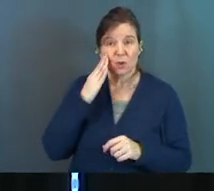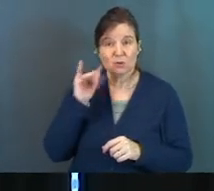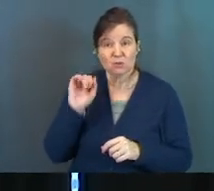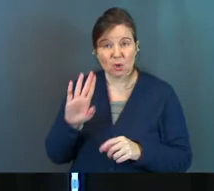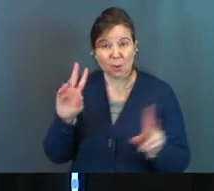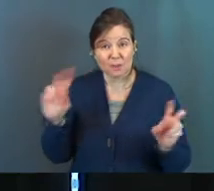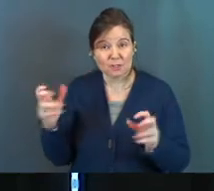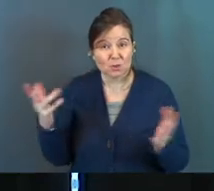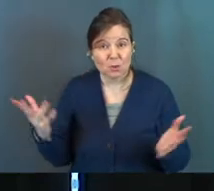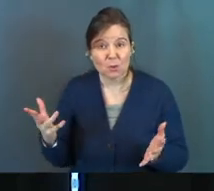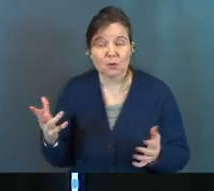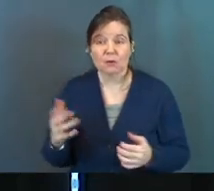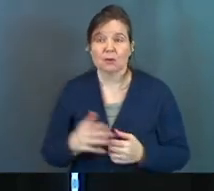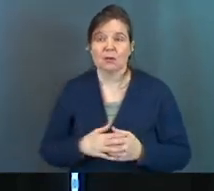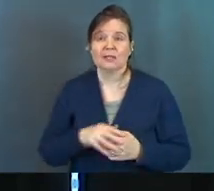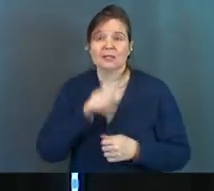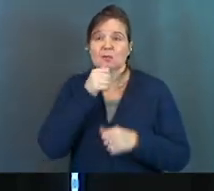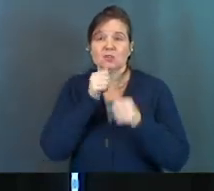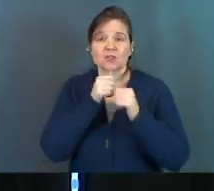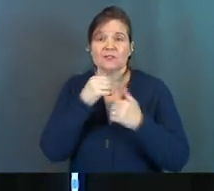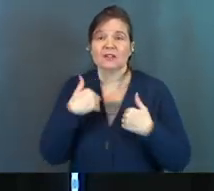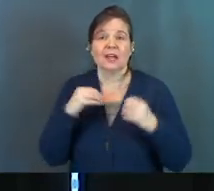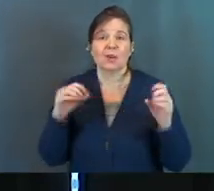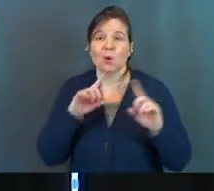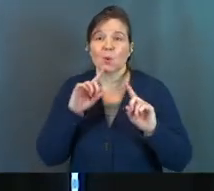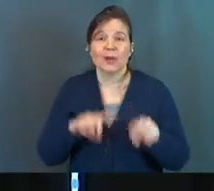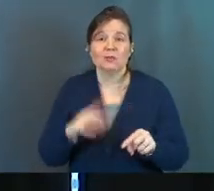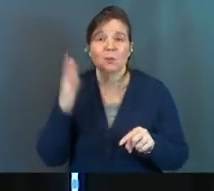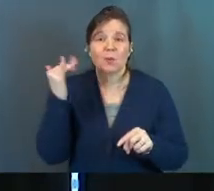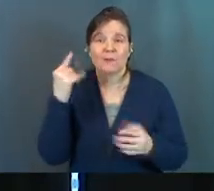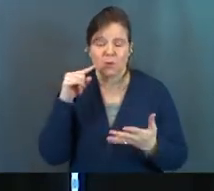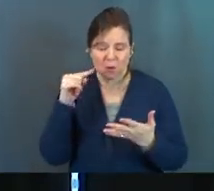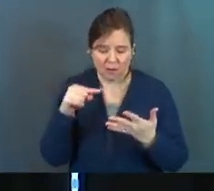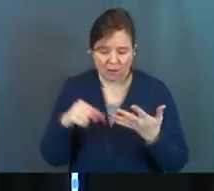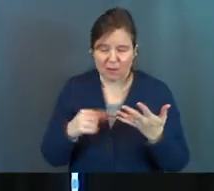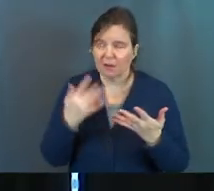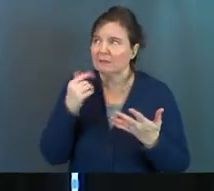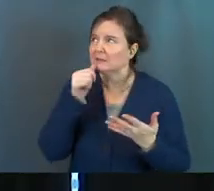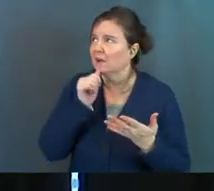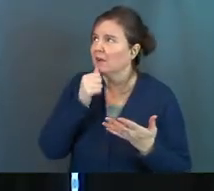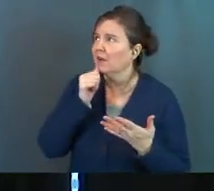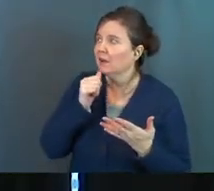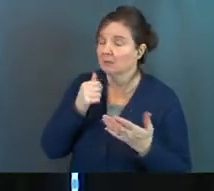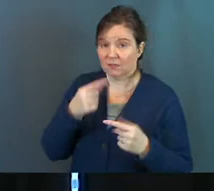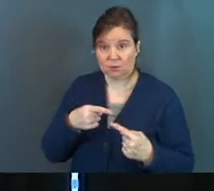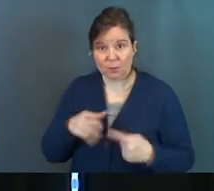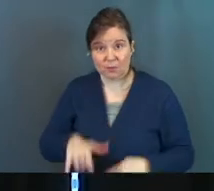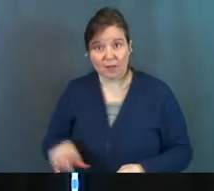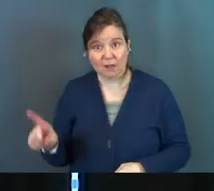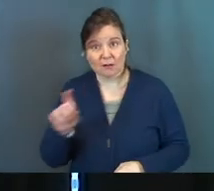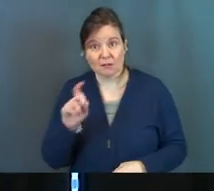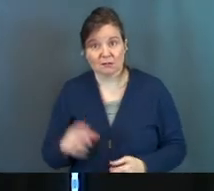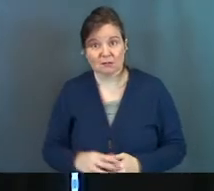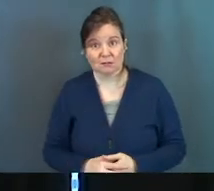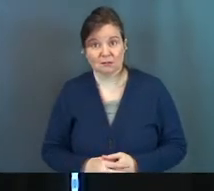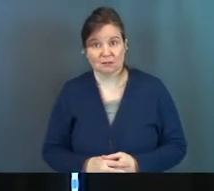Job's issue was? Job was suffering and he had no answer as to why. You ever struggle with that?